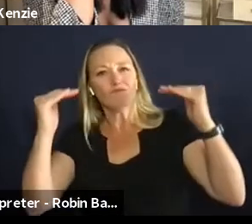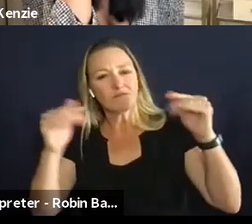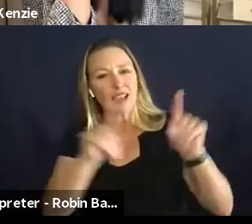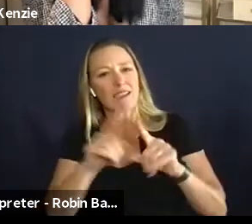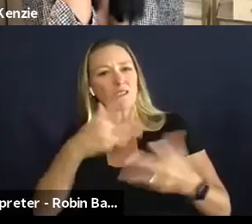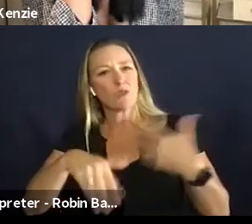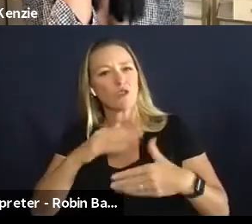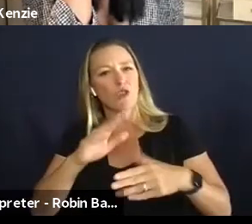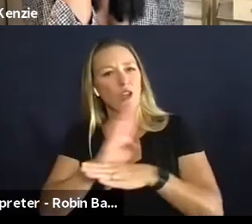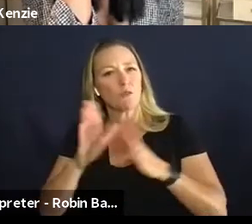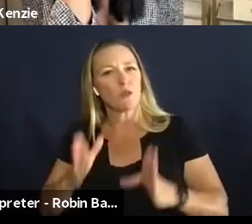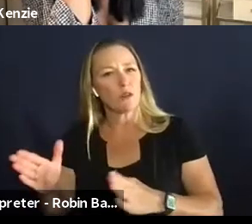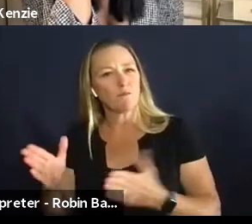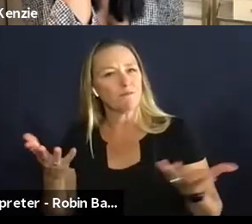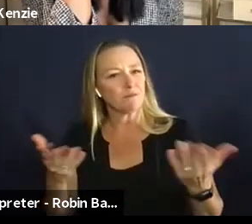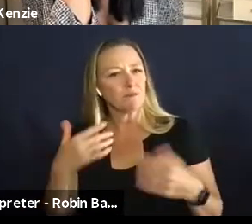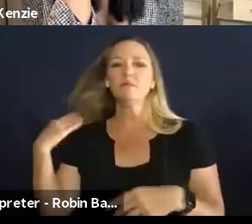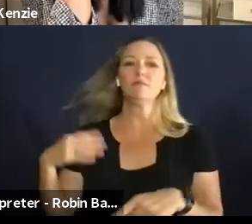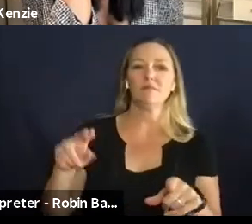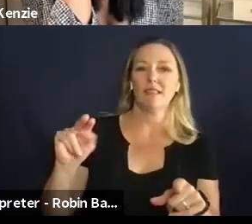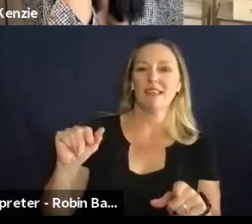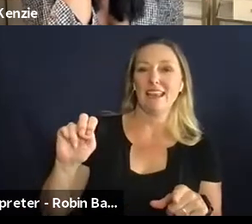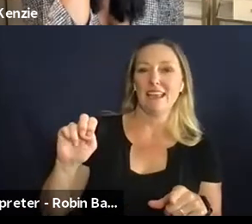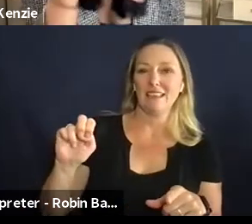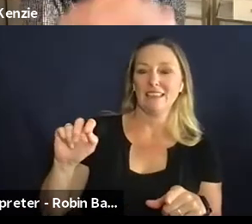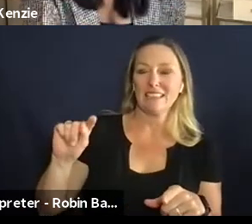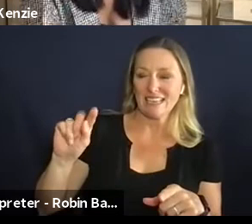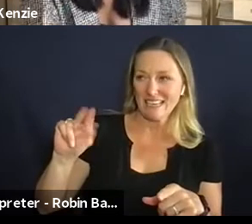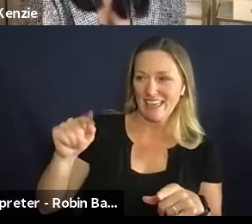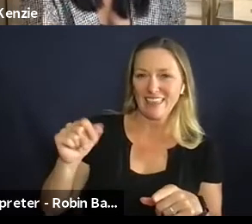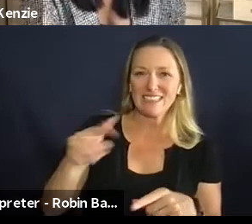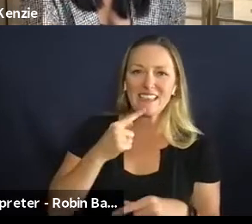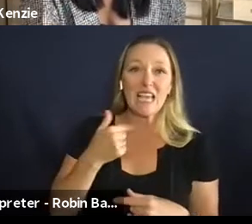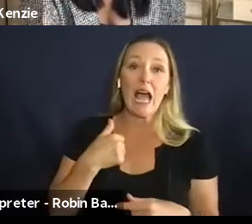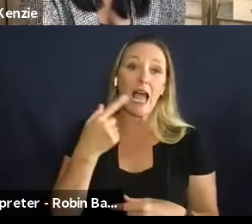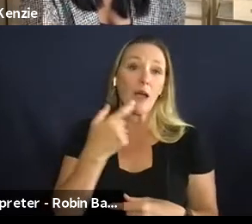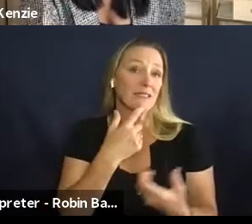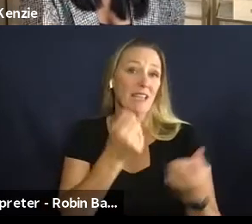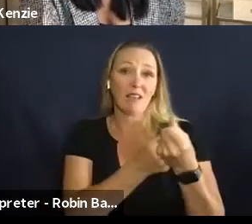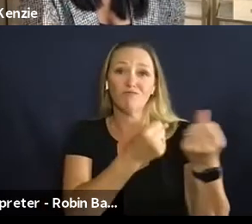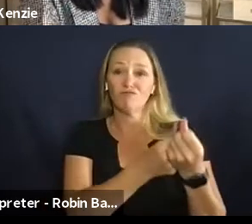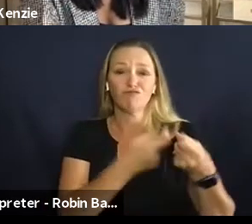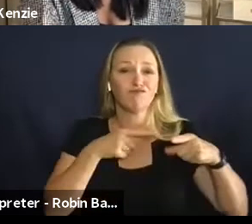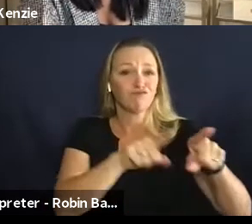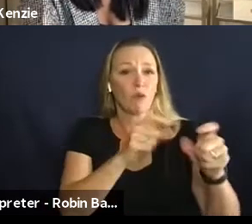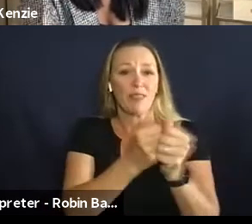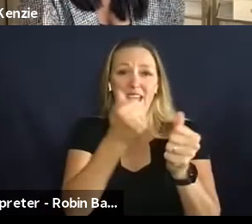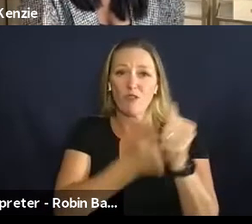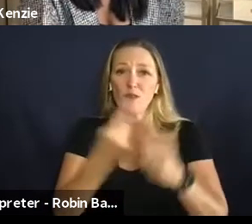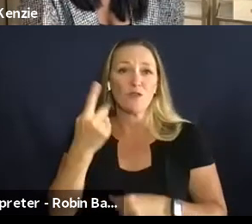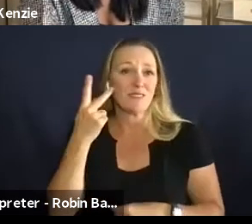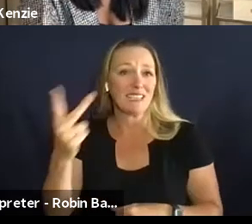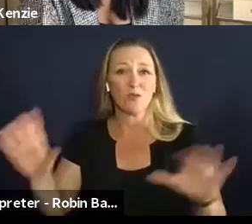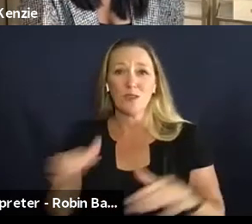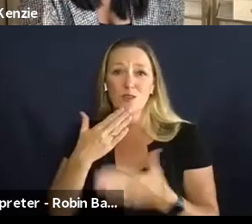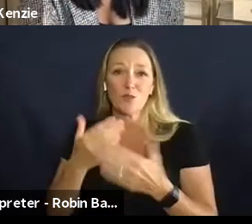i would say co-sign everybody that you see doing good work type thing and uh strat labs does a good job of that like